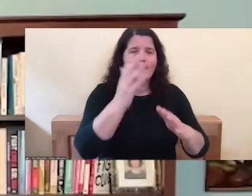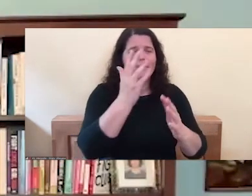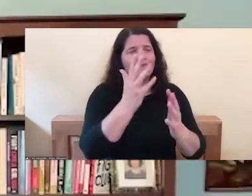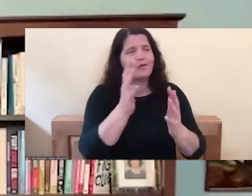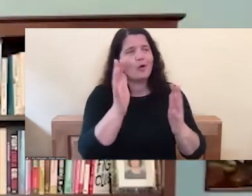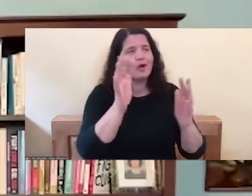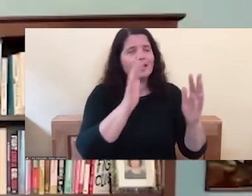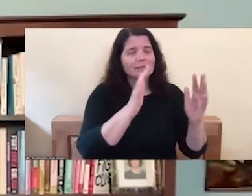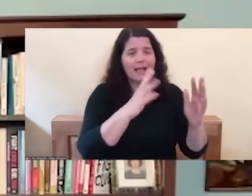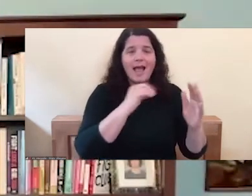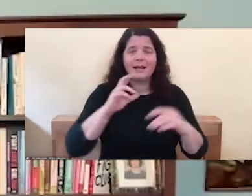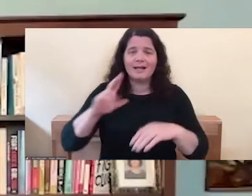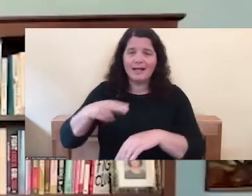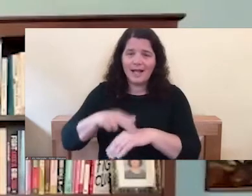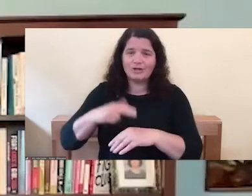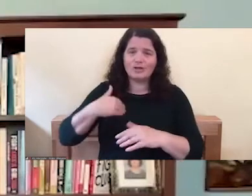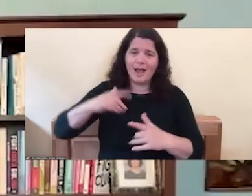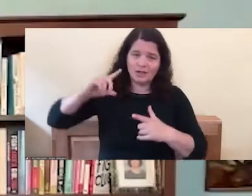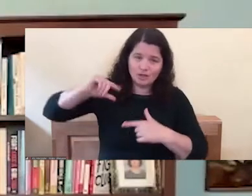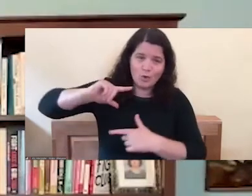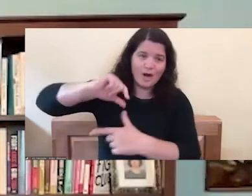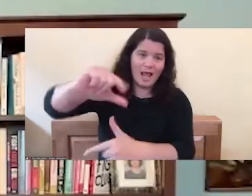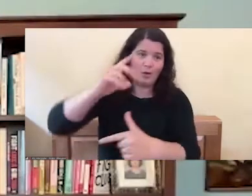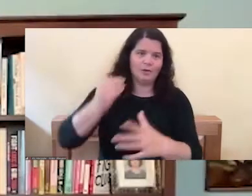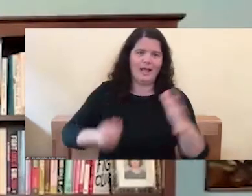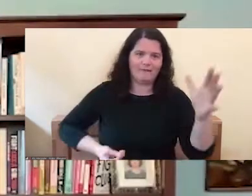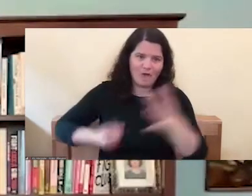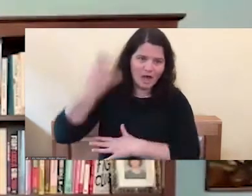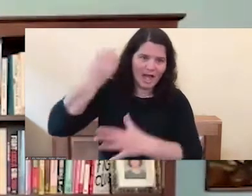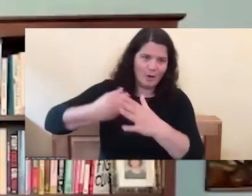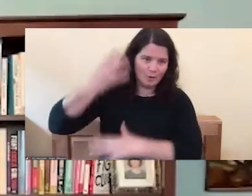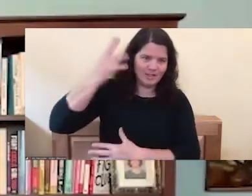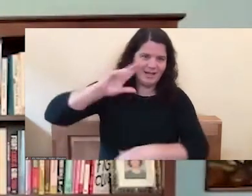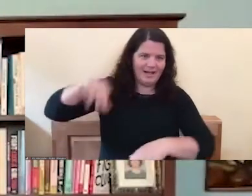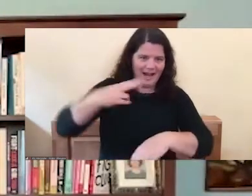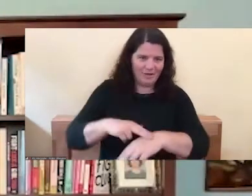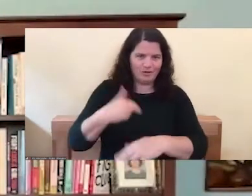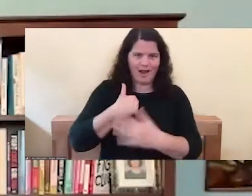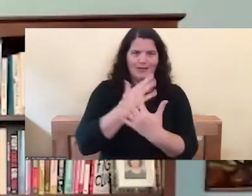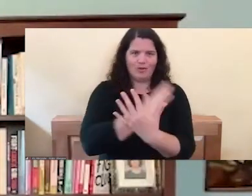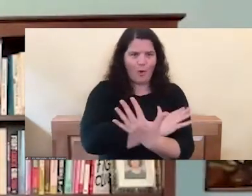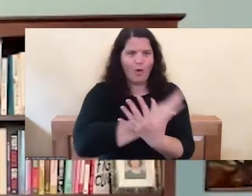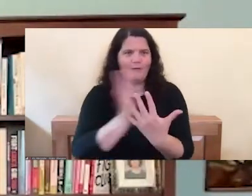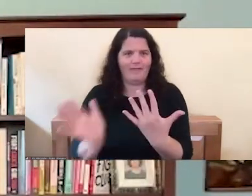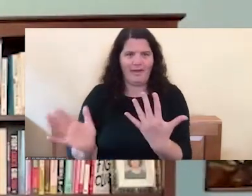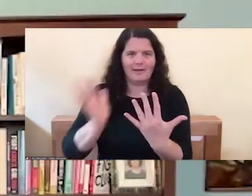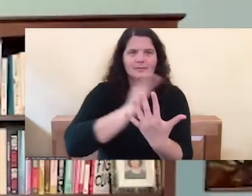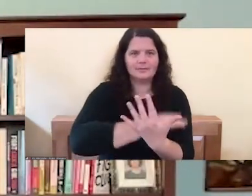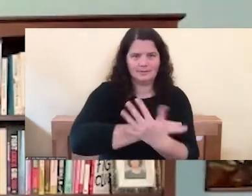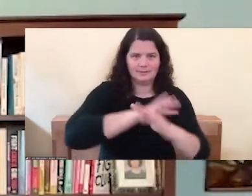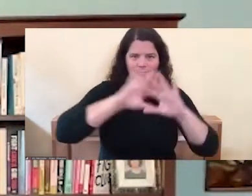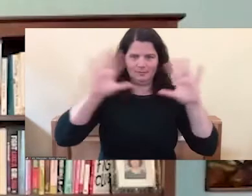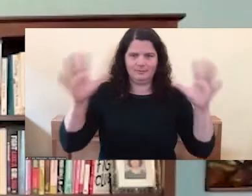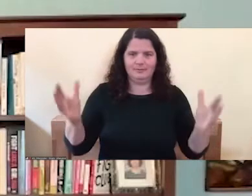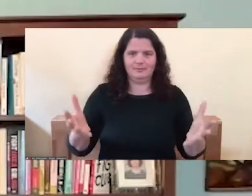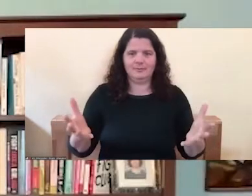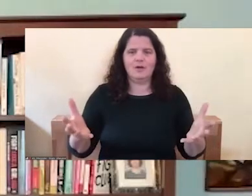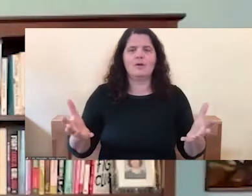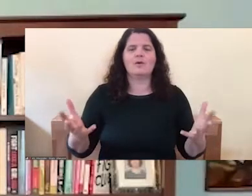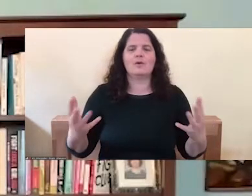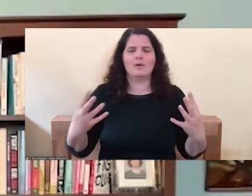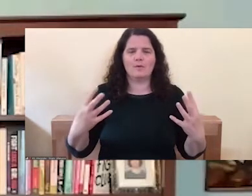tornadoes and volcanoes. It's all part of it. Right. And so I think